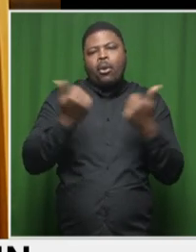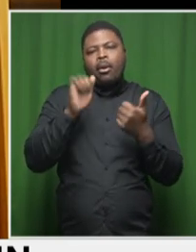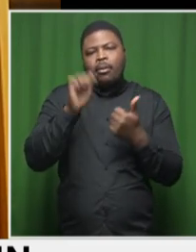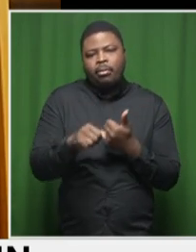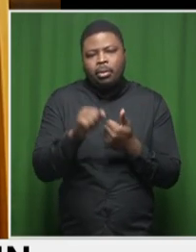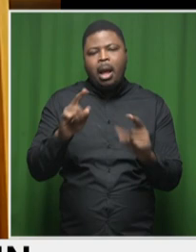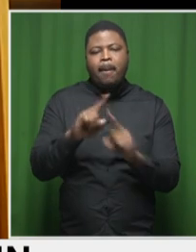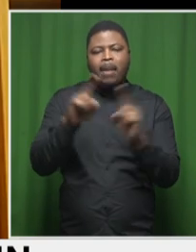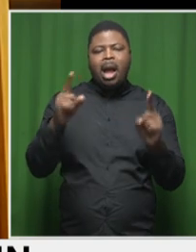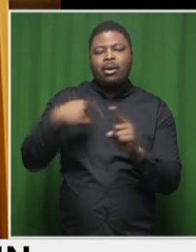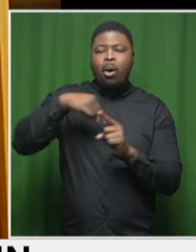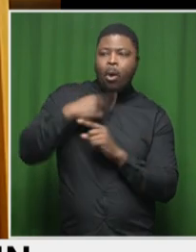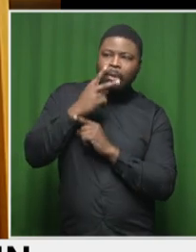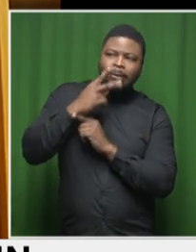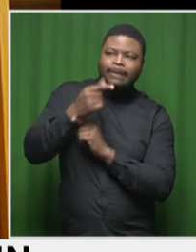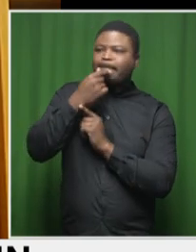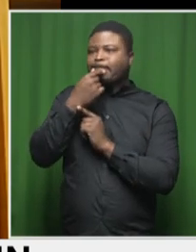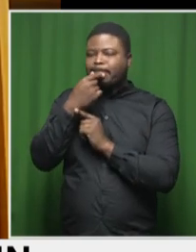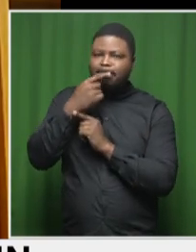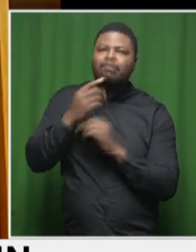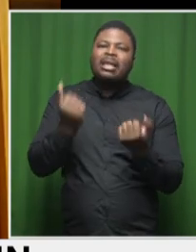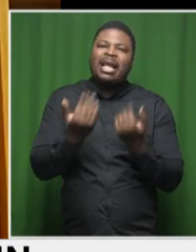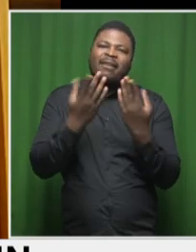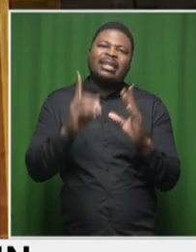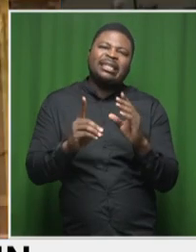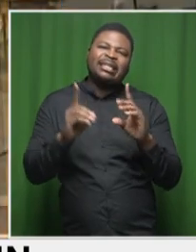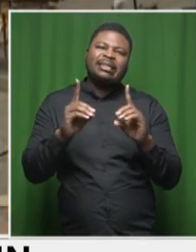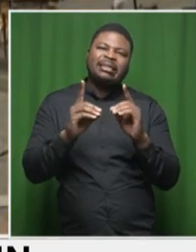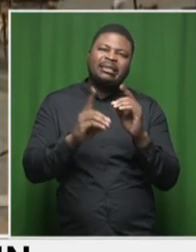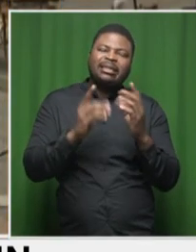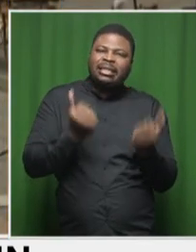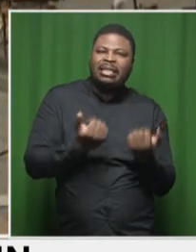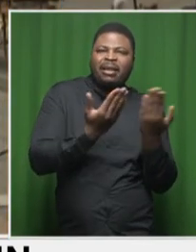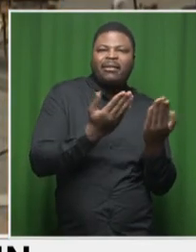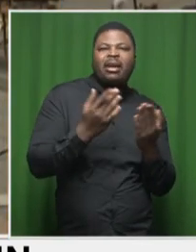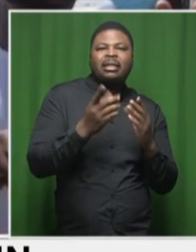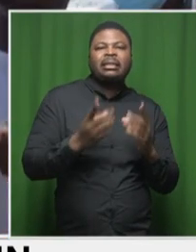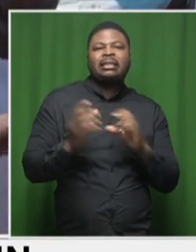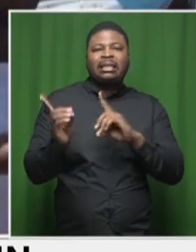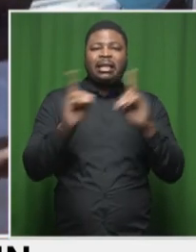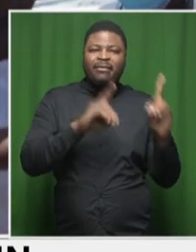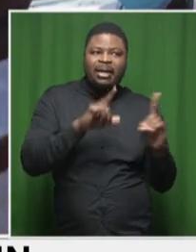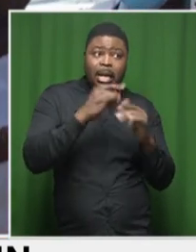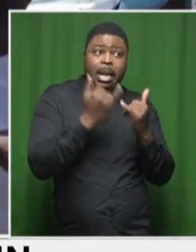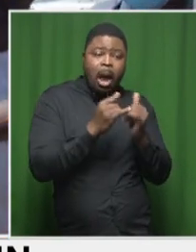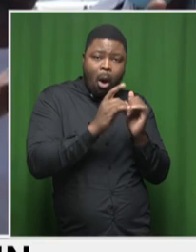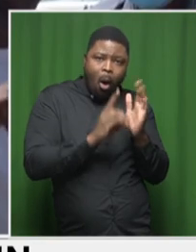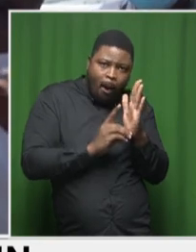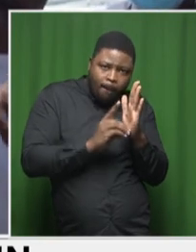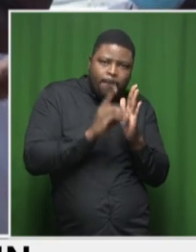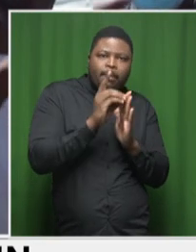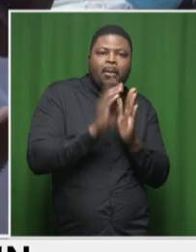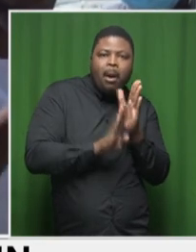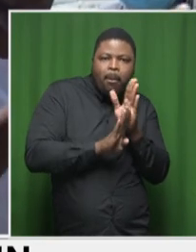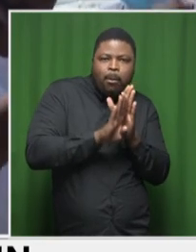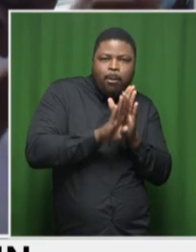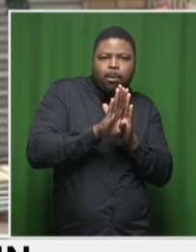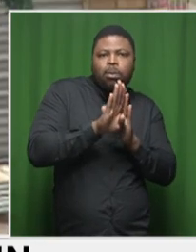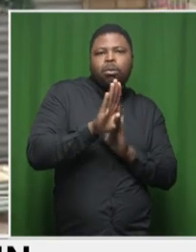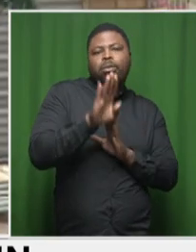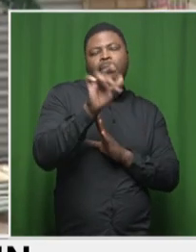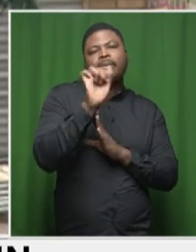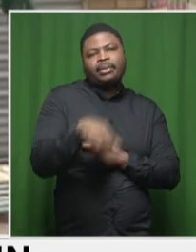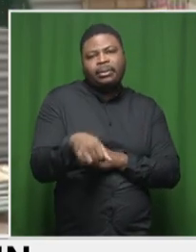service delivery. But the problem is, and I have been very clear on this one, I